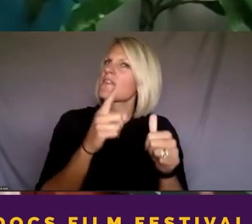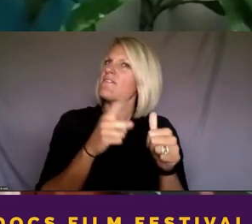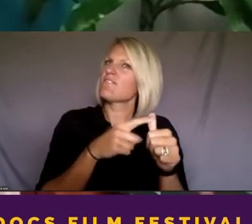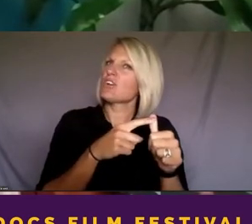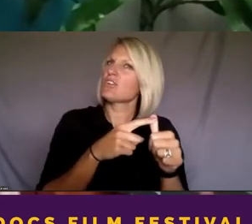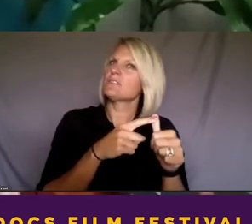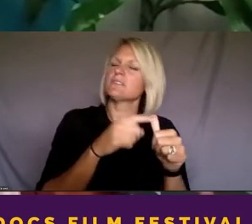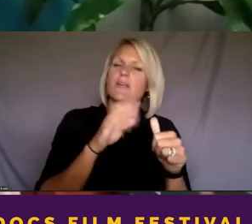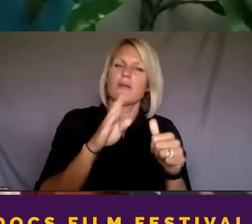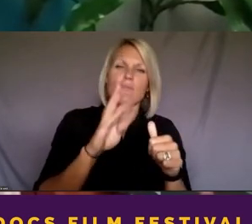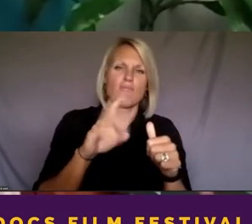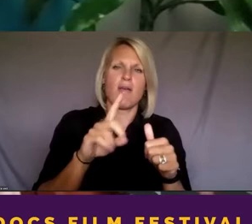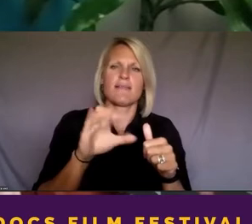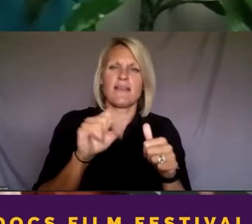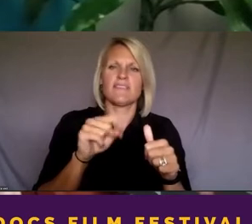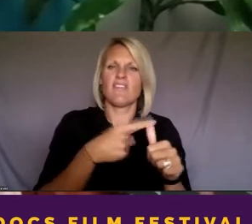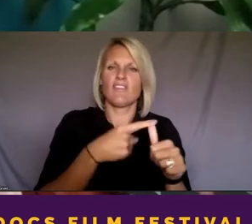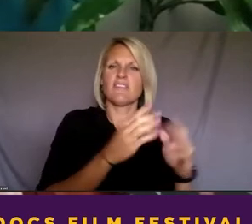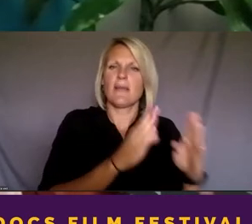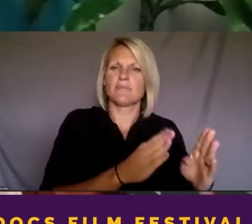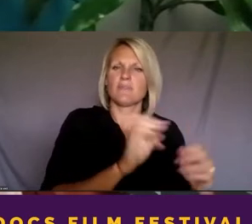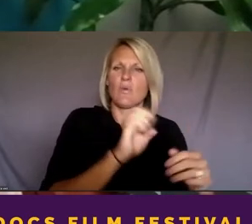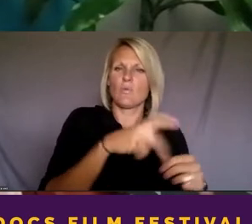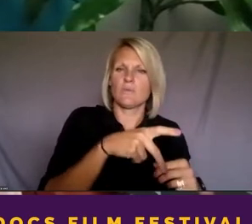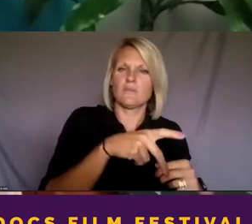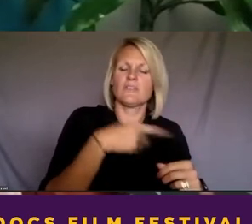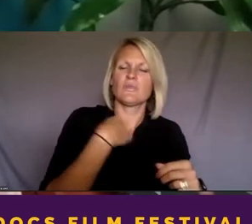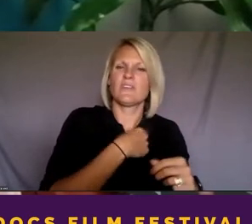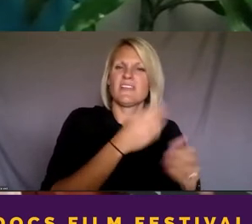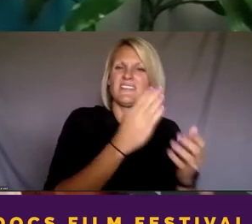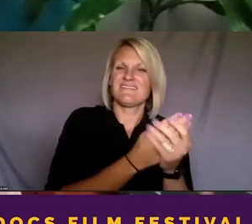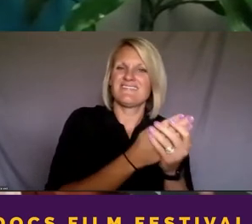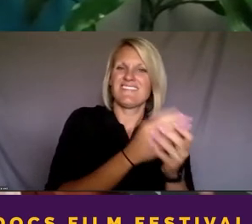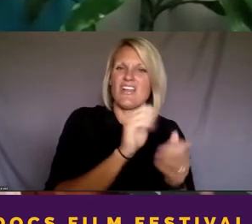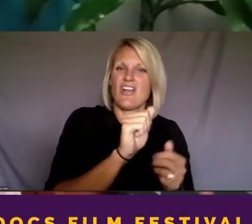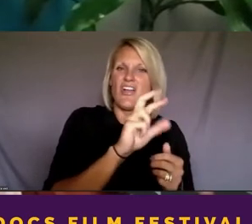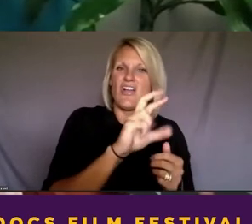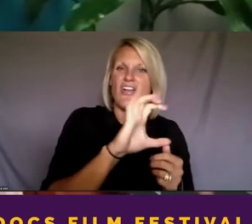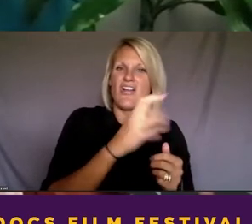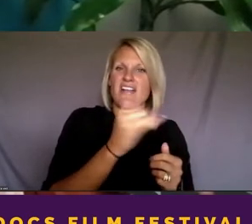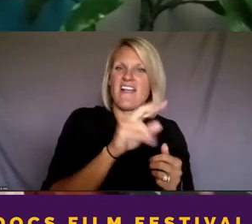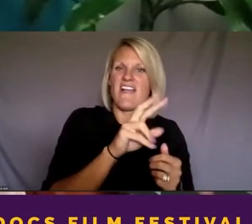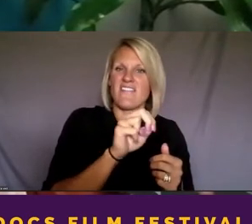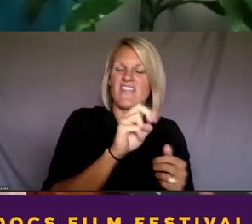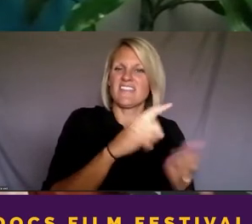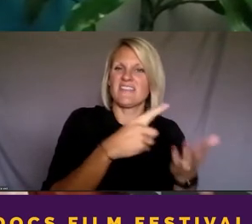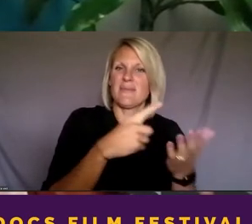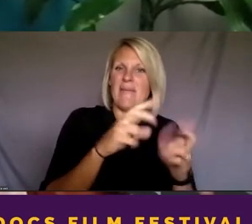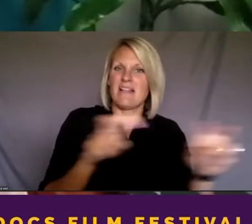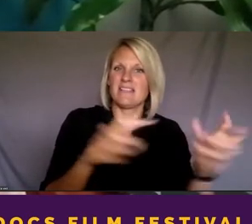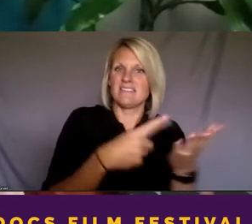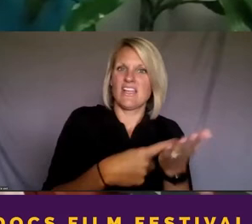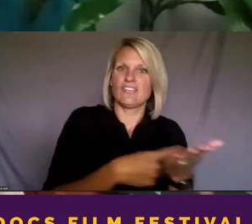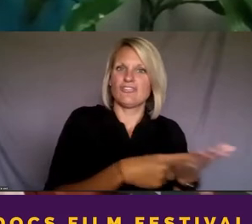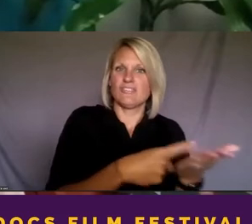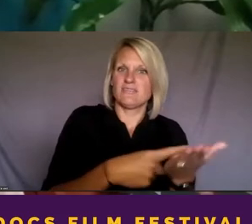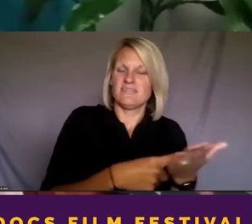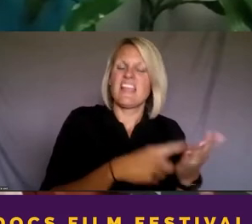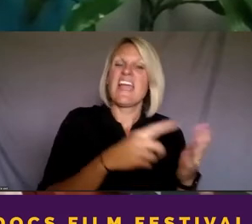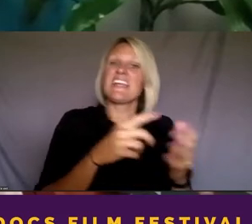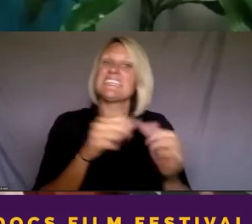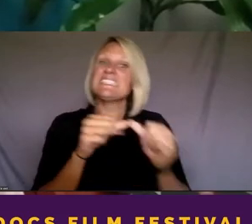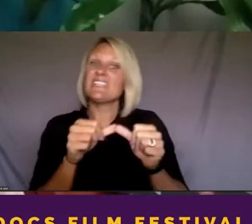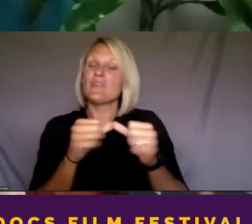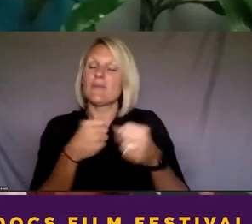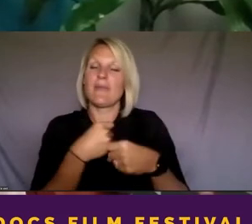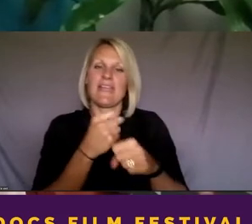episode. So we were able to archive the recording of that panel discussion and then continue to make that available for